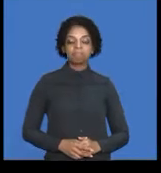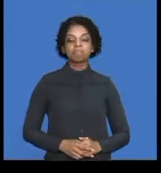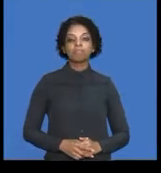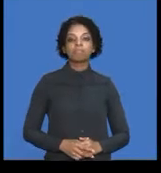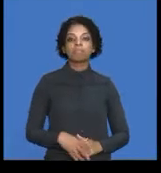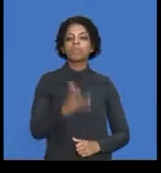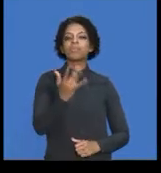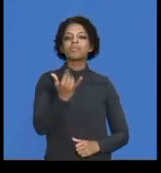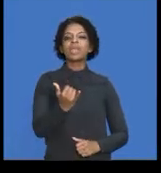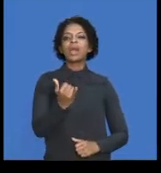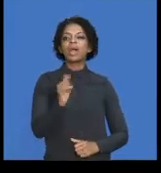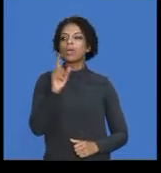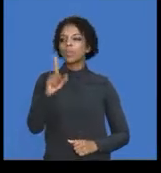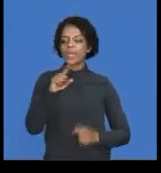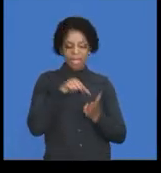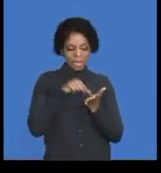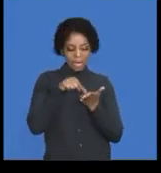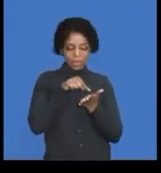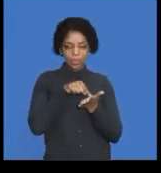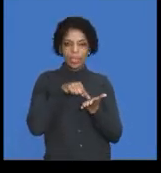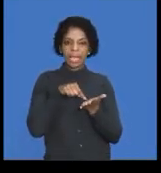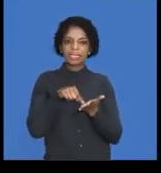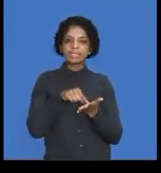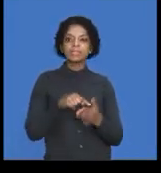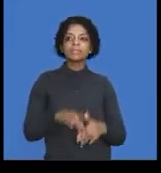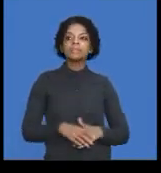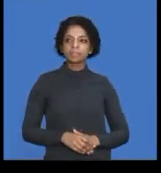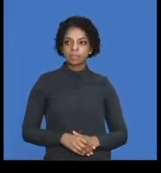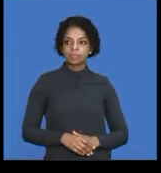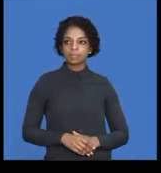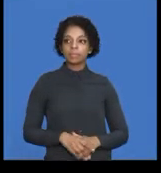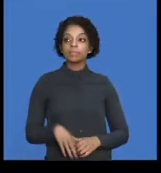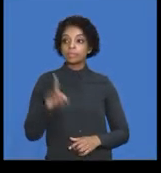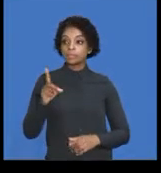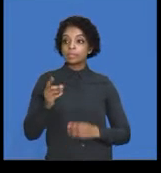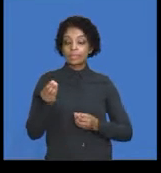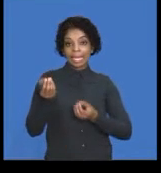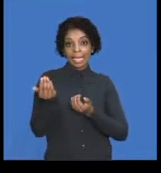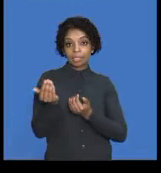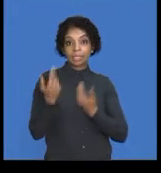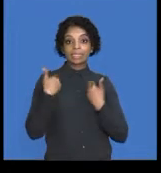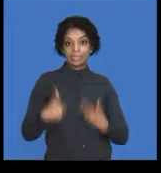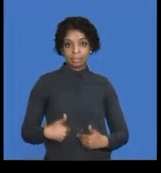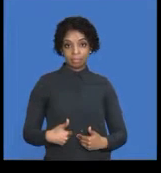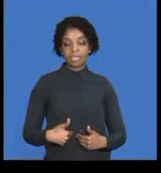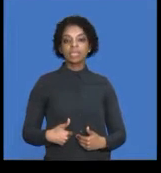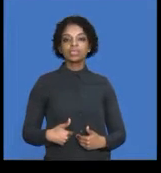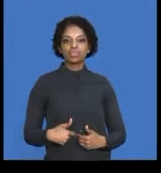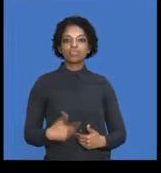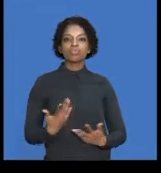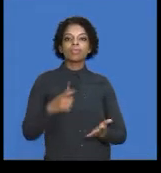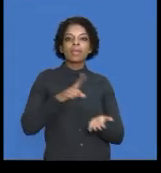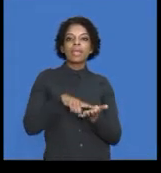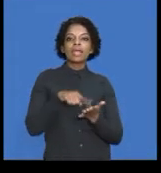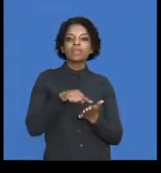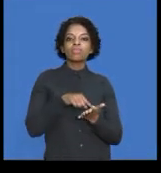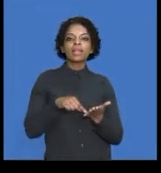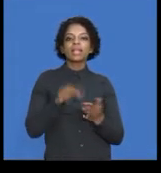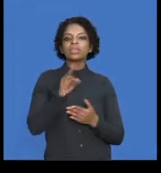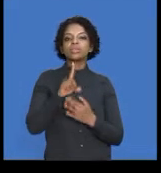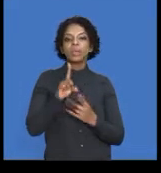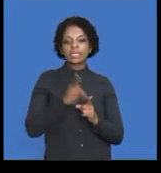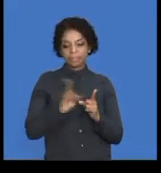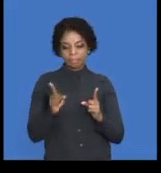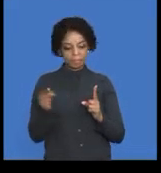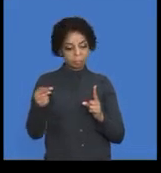Okay. Now, let's go directly into my calculation. I'm expected to calculate my indirect materials. Right.